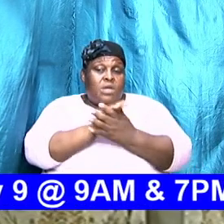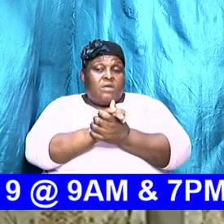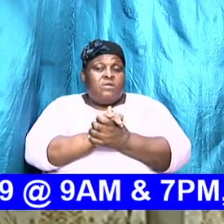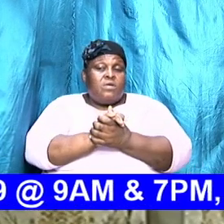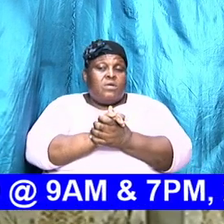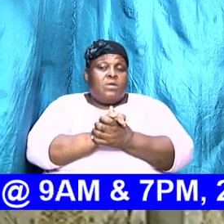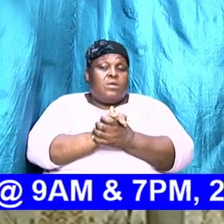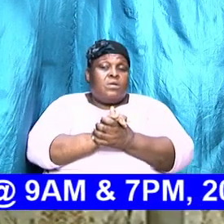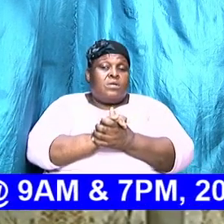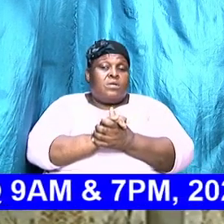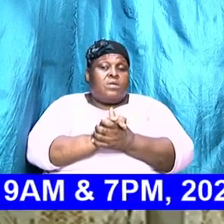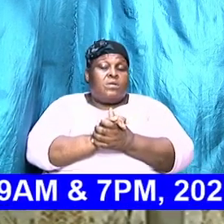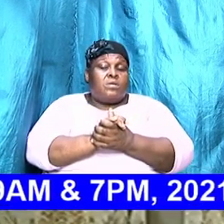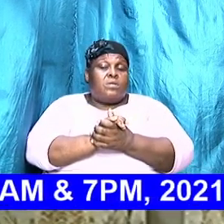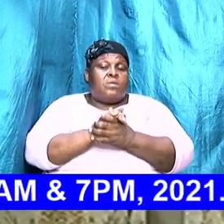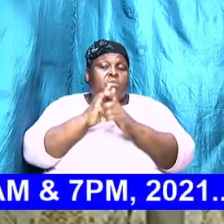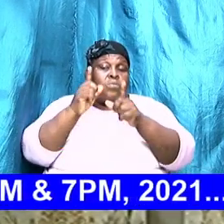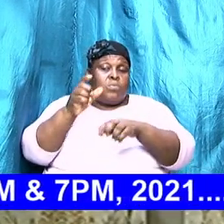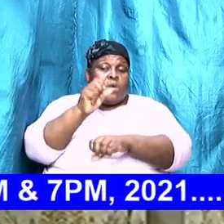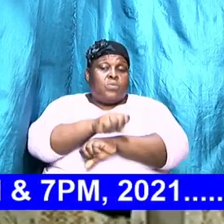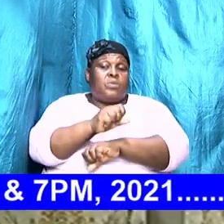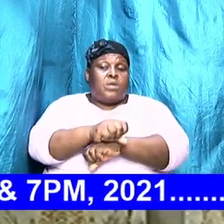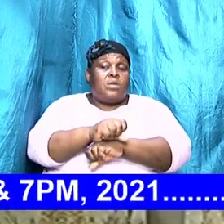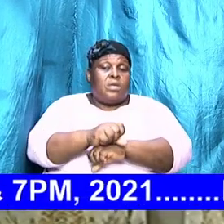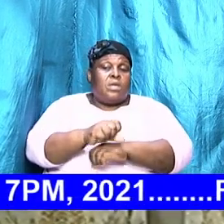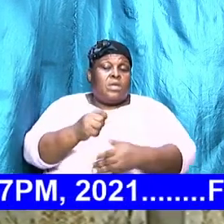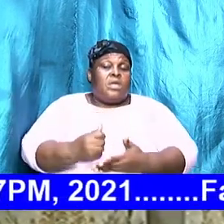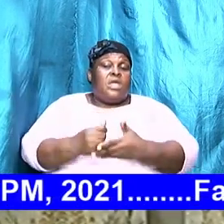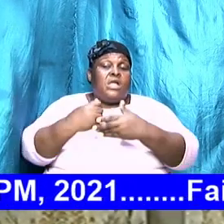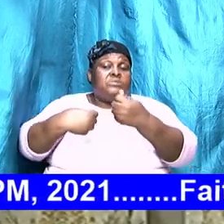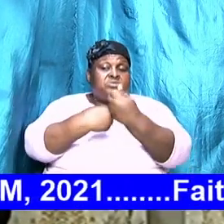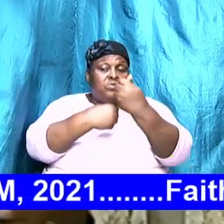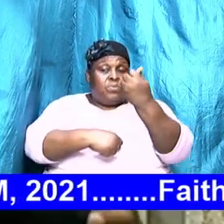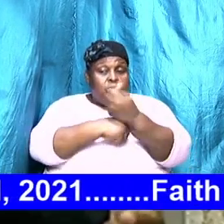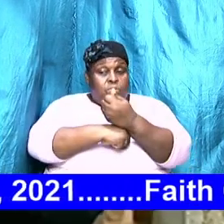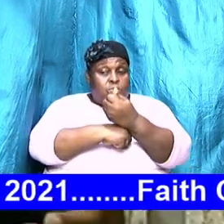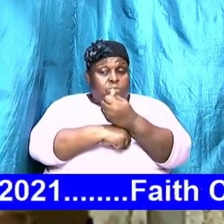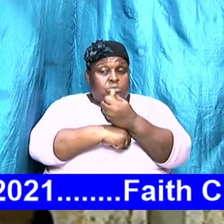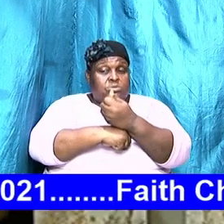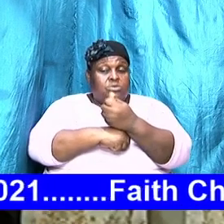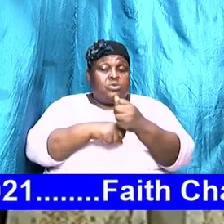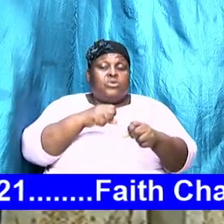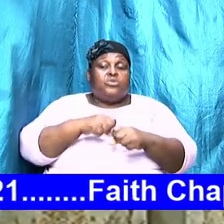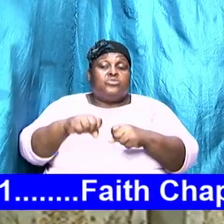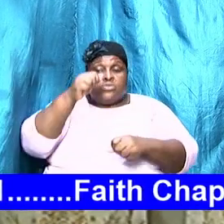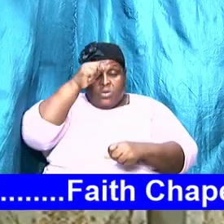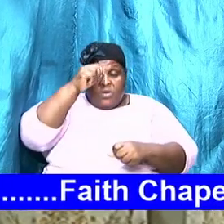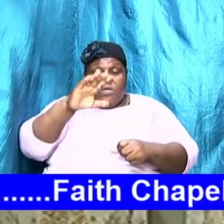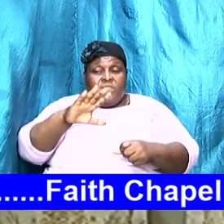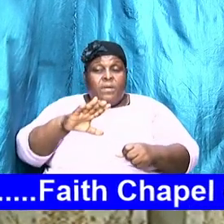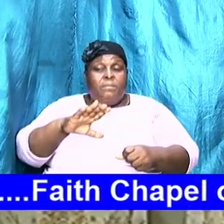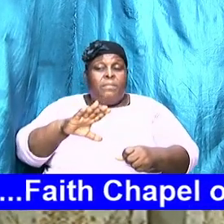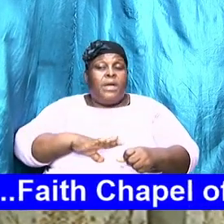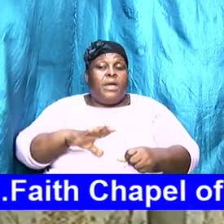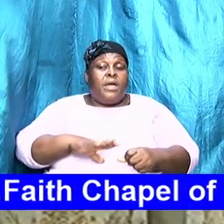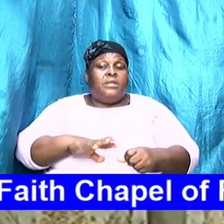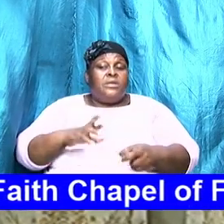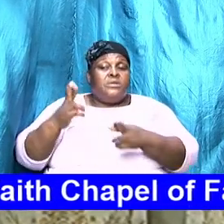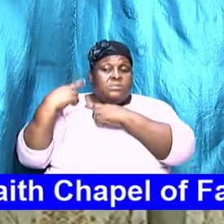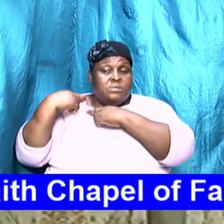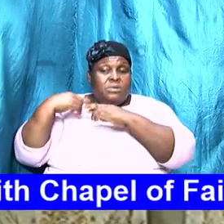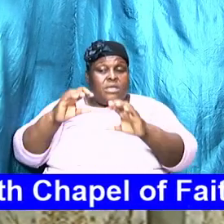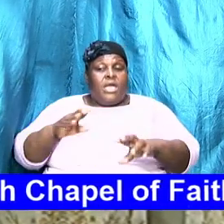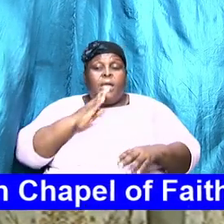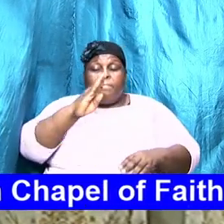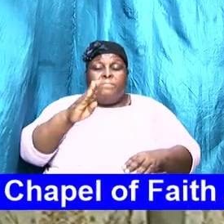and have to work to help to support and supplement the income so that the man's responsibility can be taken care of